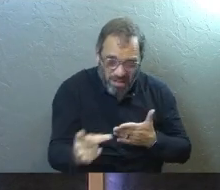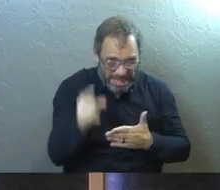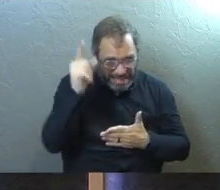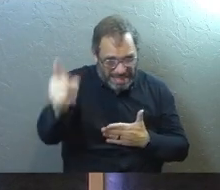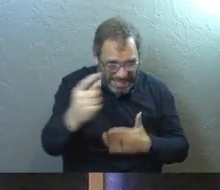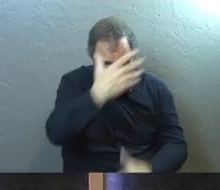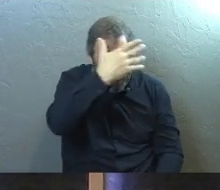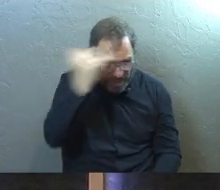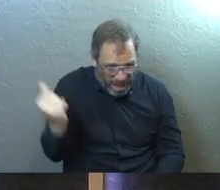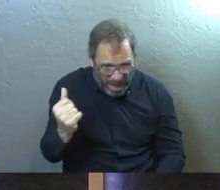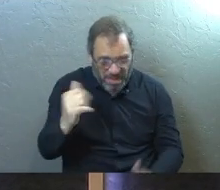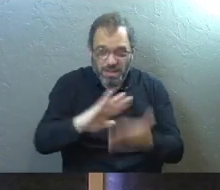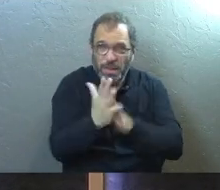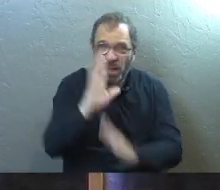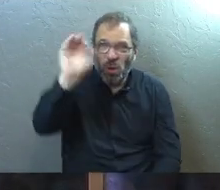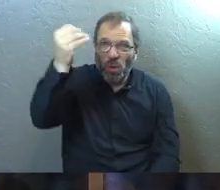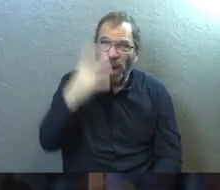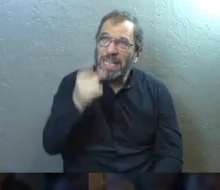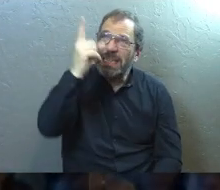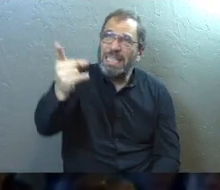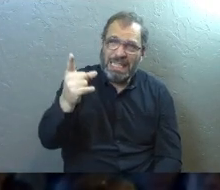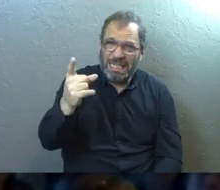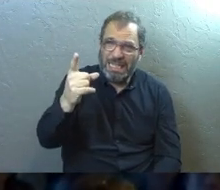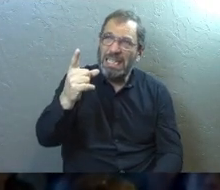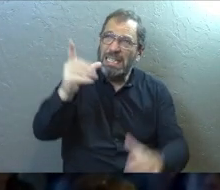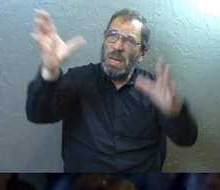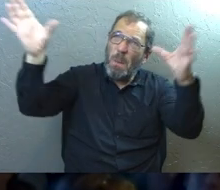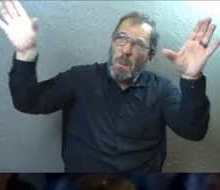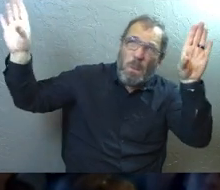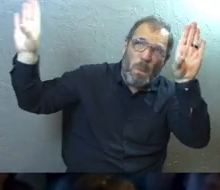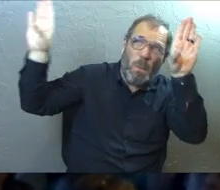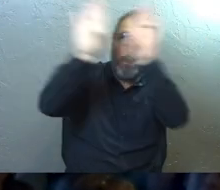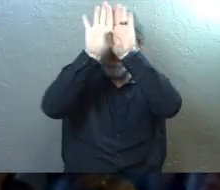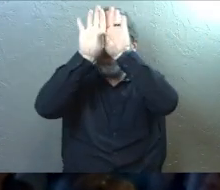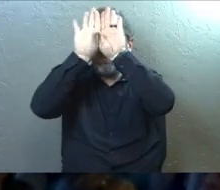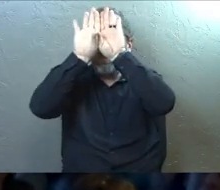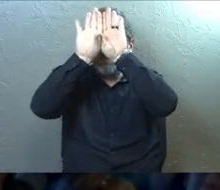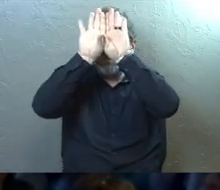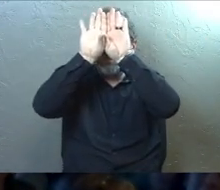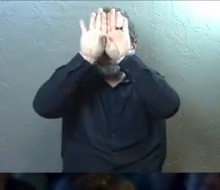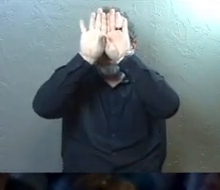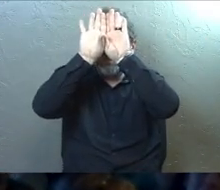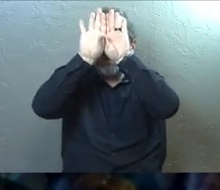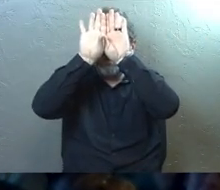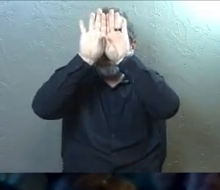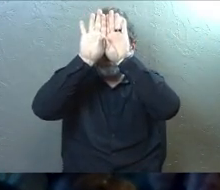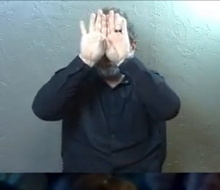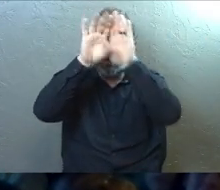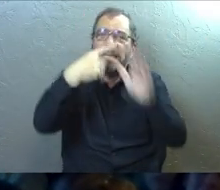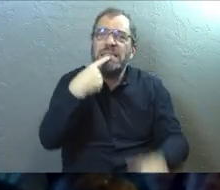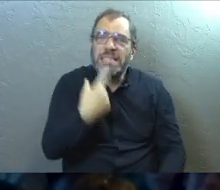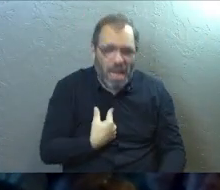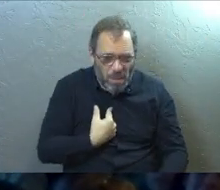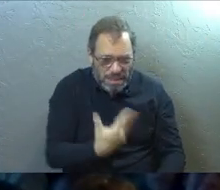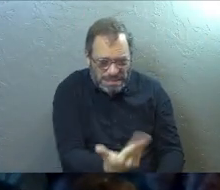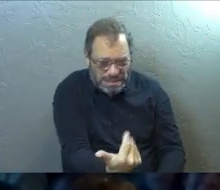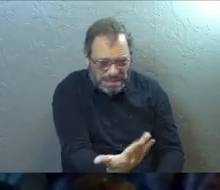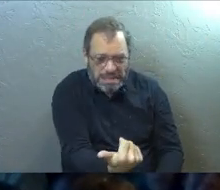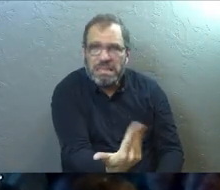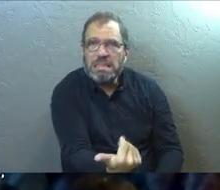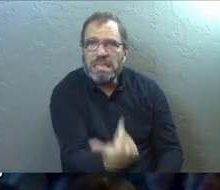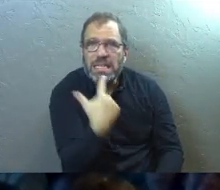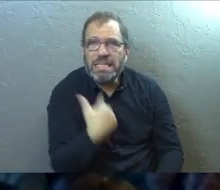Has God forgotten to be gracious? Has he slammed the door on his compassion? Tell us what you really think, Asaph.